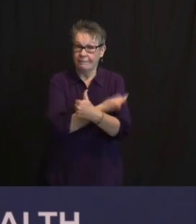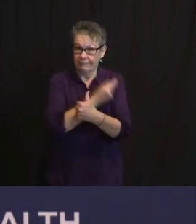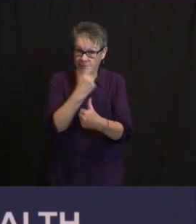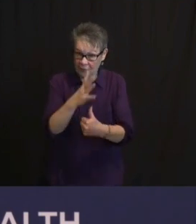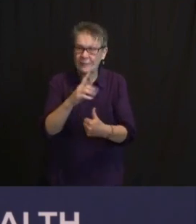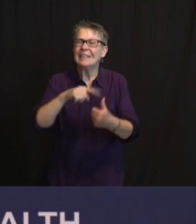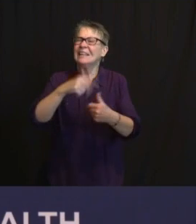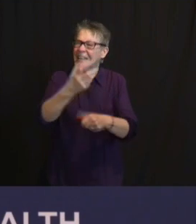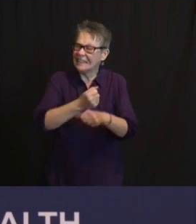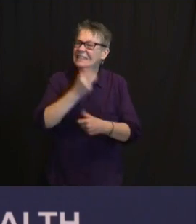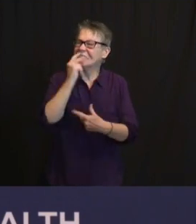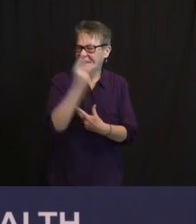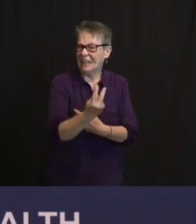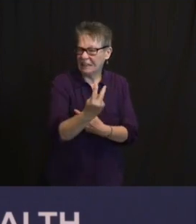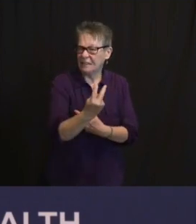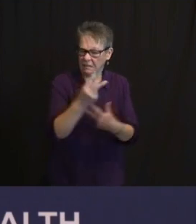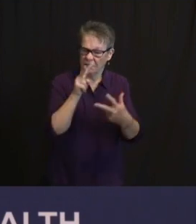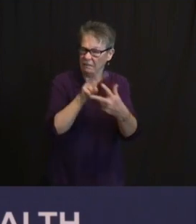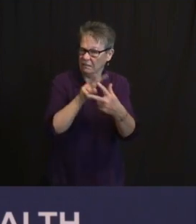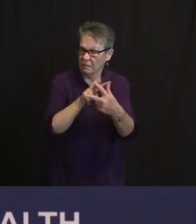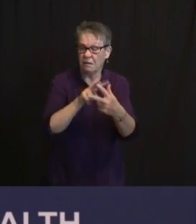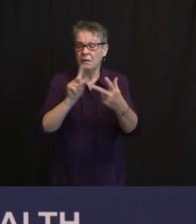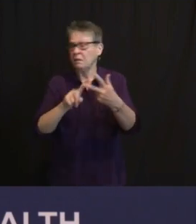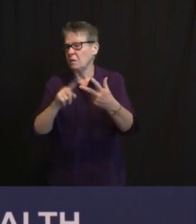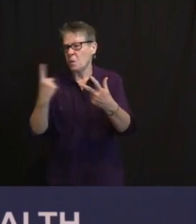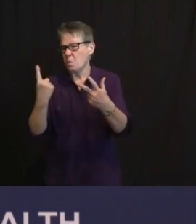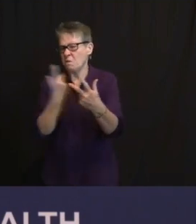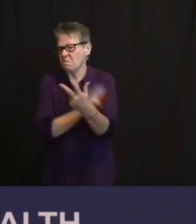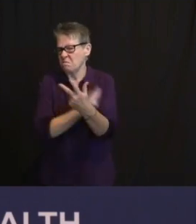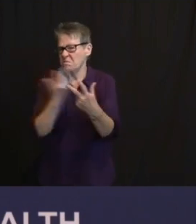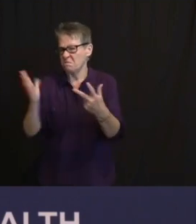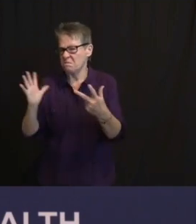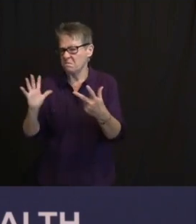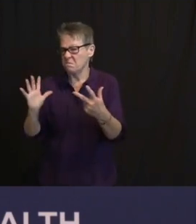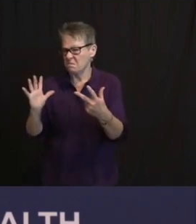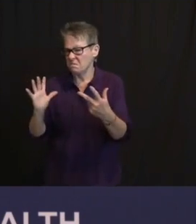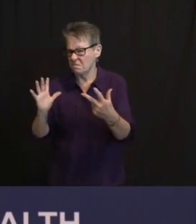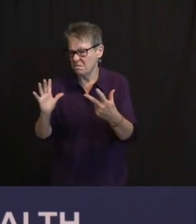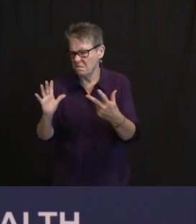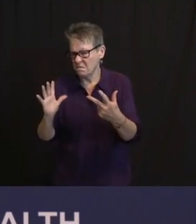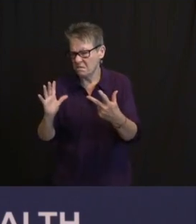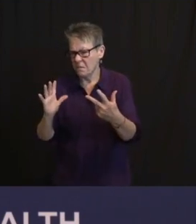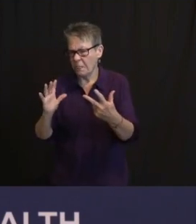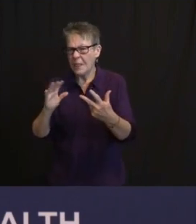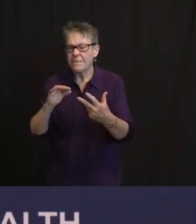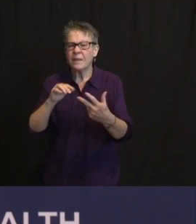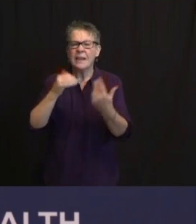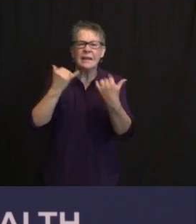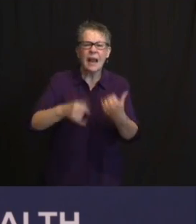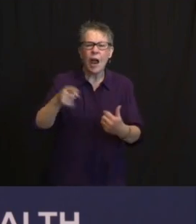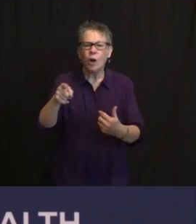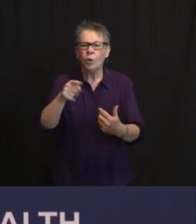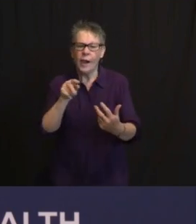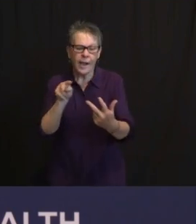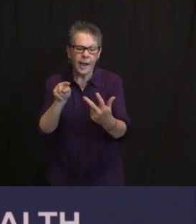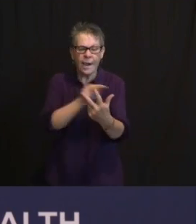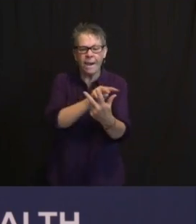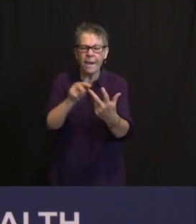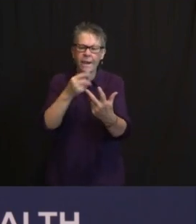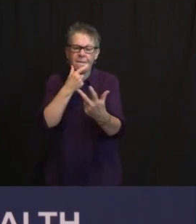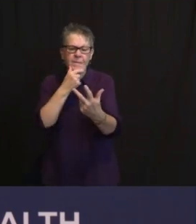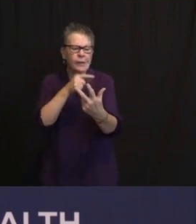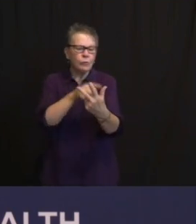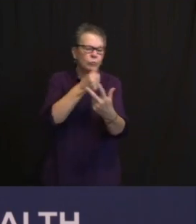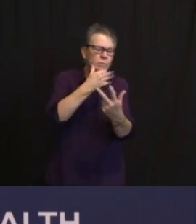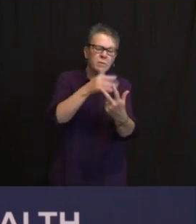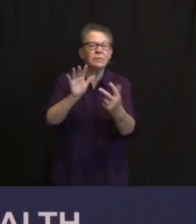MODERNA, PHYSER, THIS IS APPLES TO ORANGES IF YOU START TRYING TO COMPARE NUMBERS, WHERE THE TRIALS WERE, WHEN